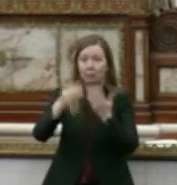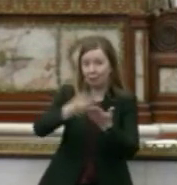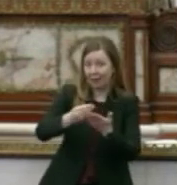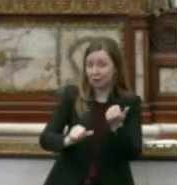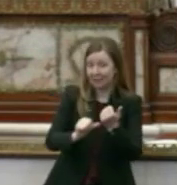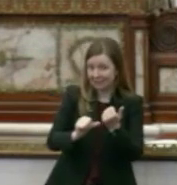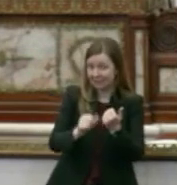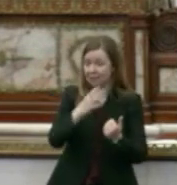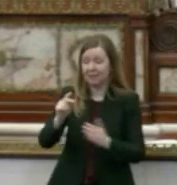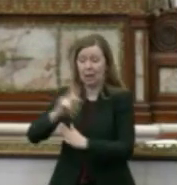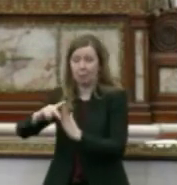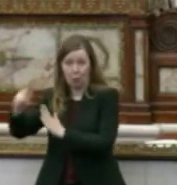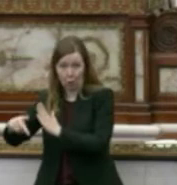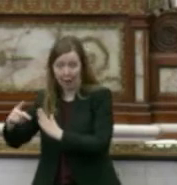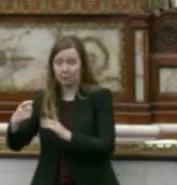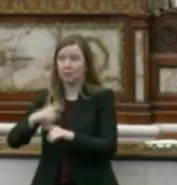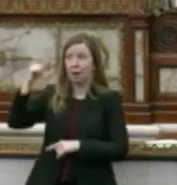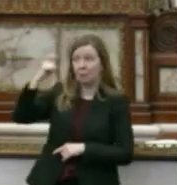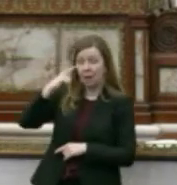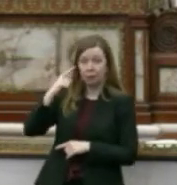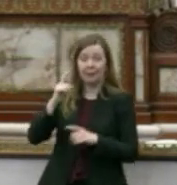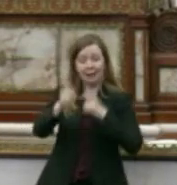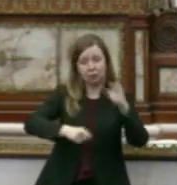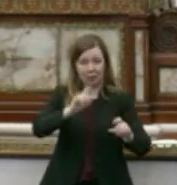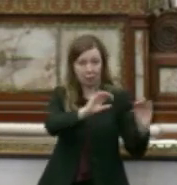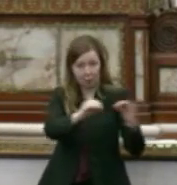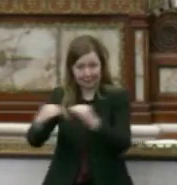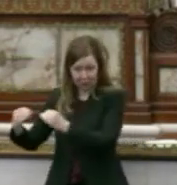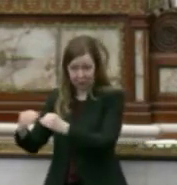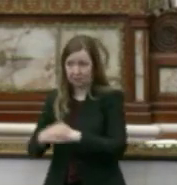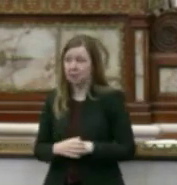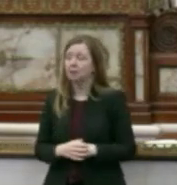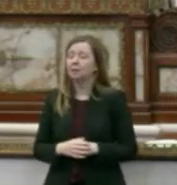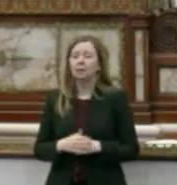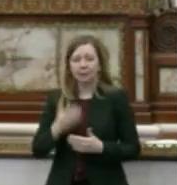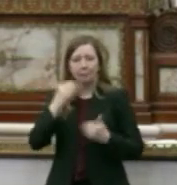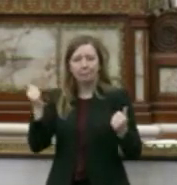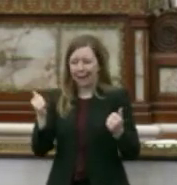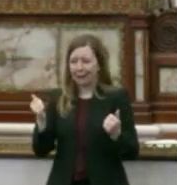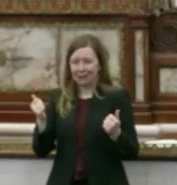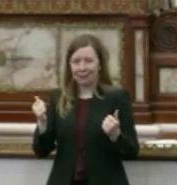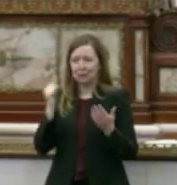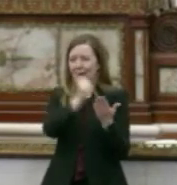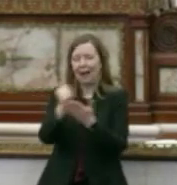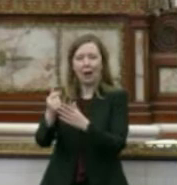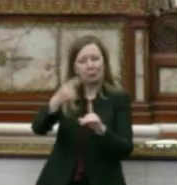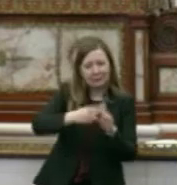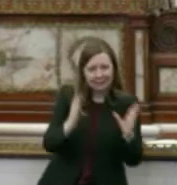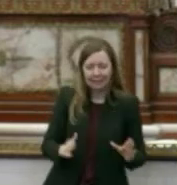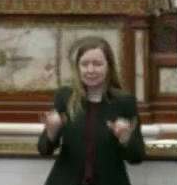assistance and programs from government and charitable and trade organizations are better positioned to help tenants